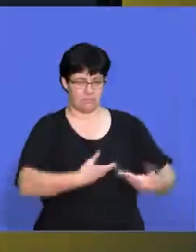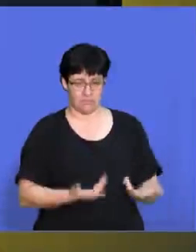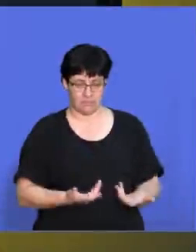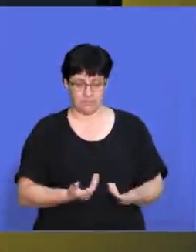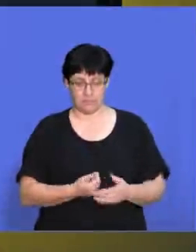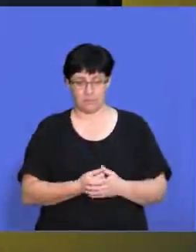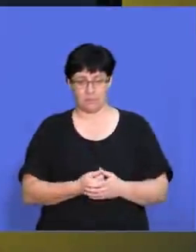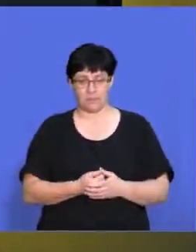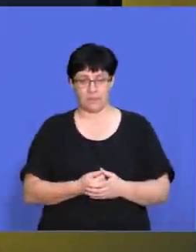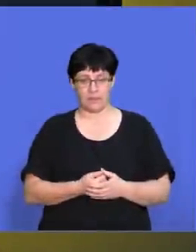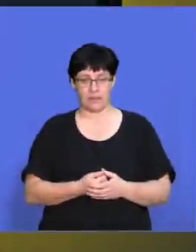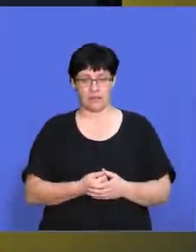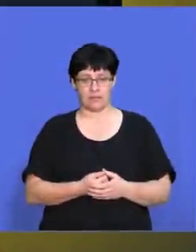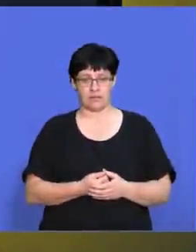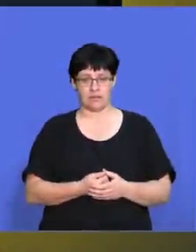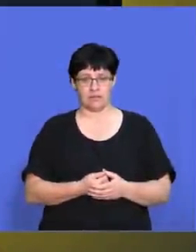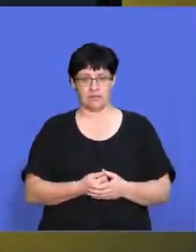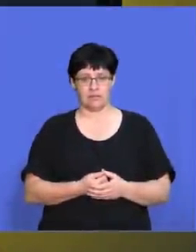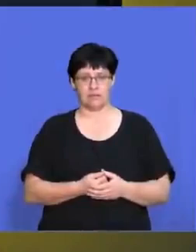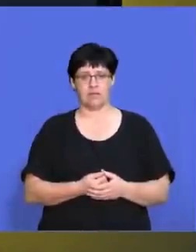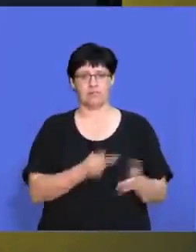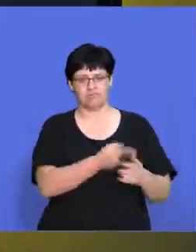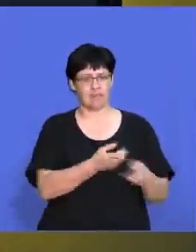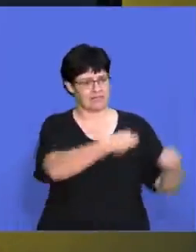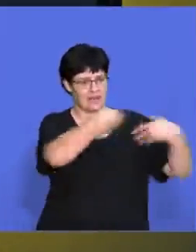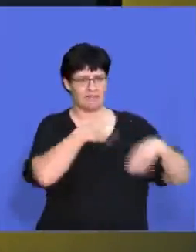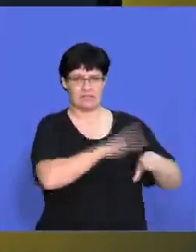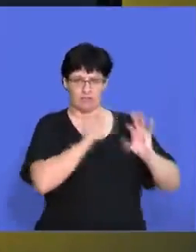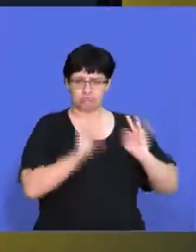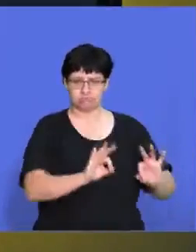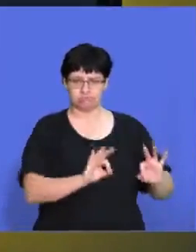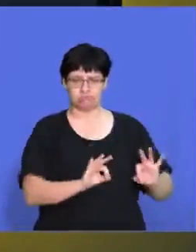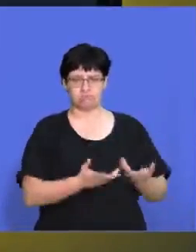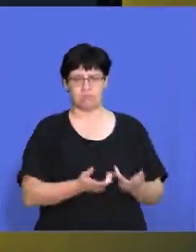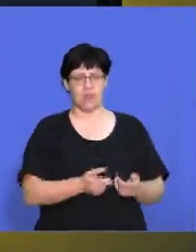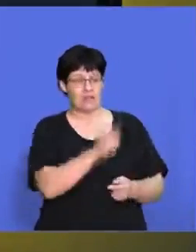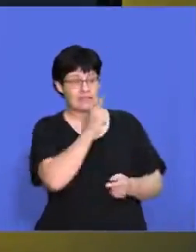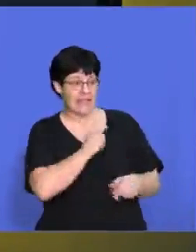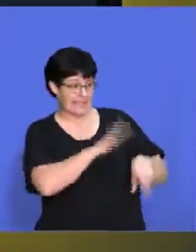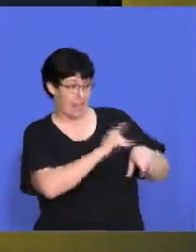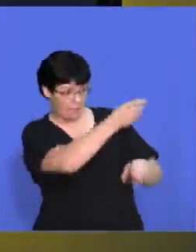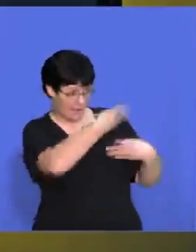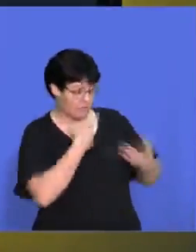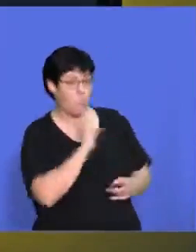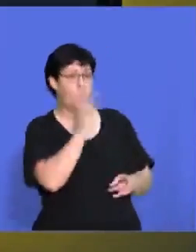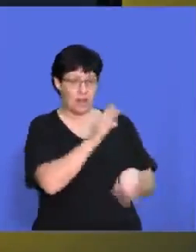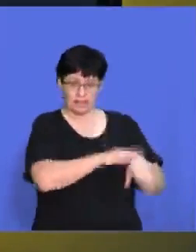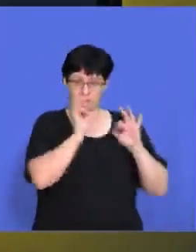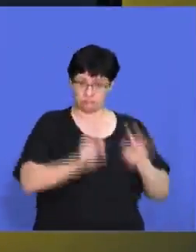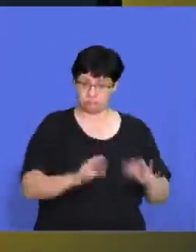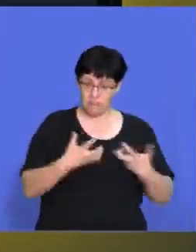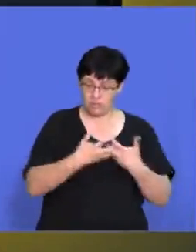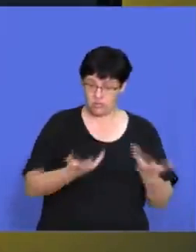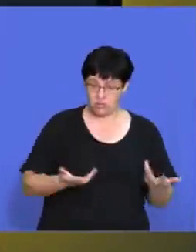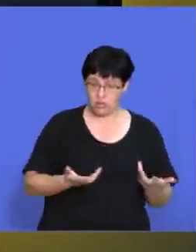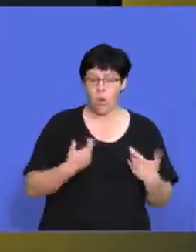So can they deliver on time? If they're going to deliver on time for us all the time, they're going to have a lot of